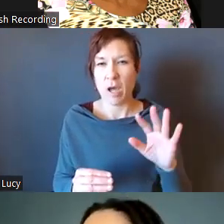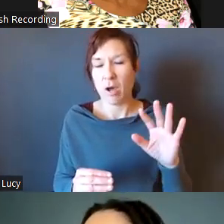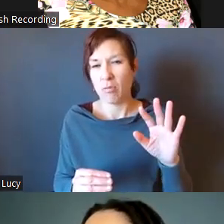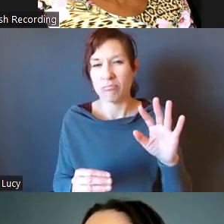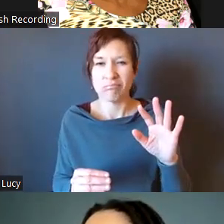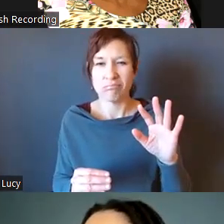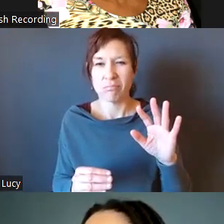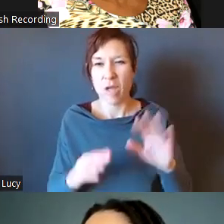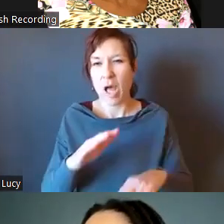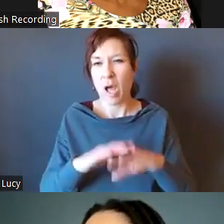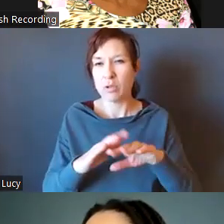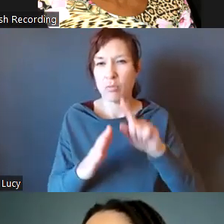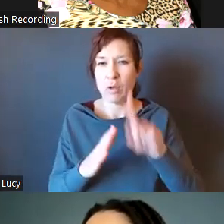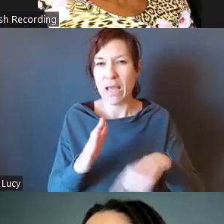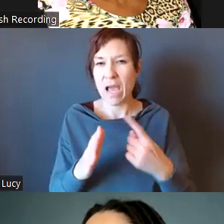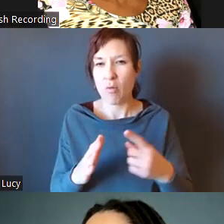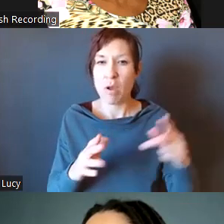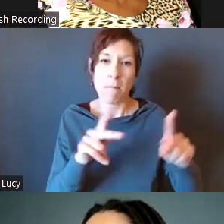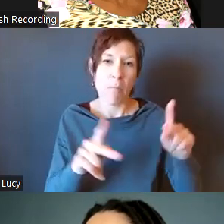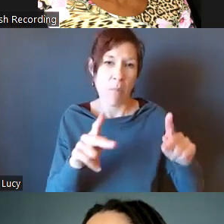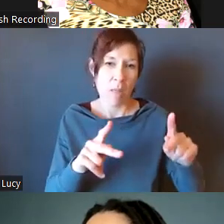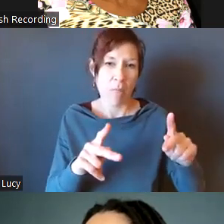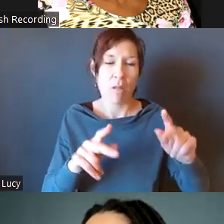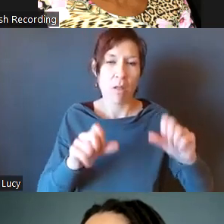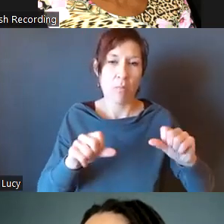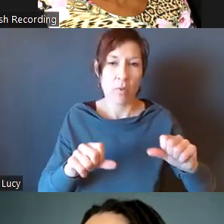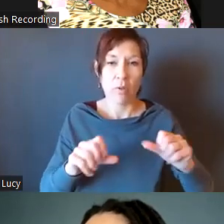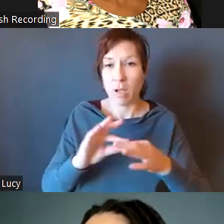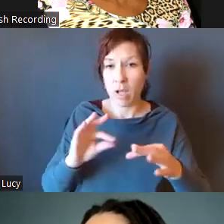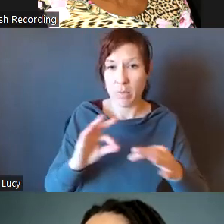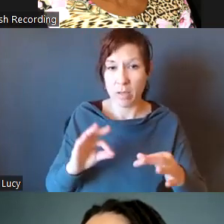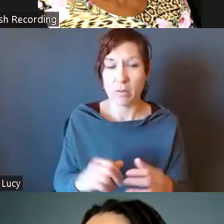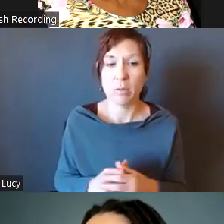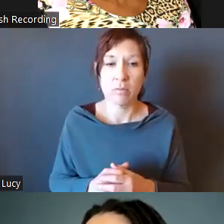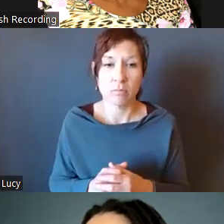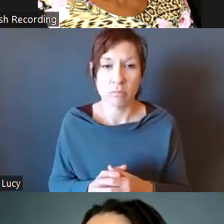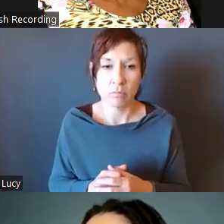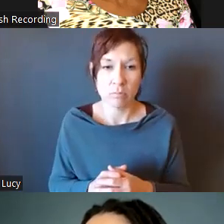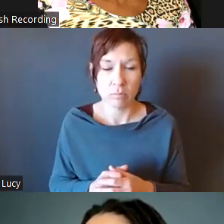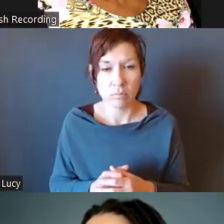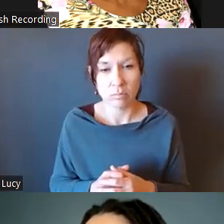hour of public comment to hear from the public as to